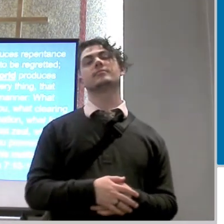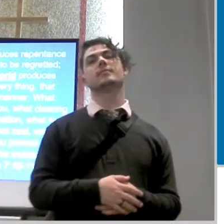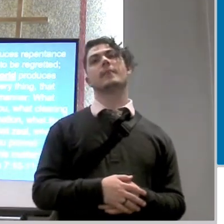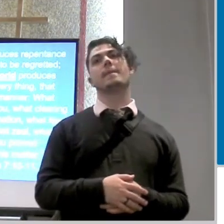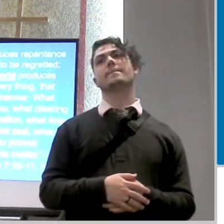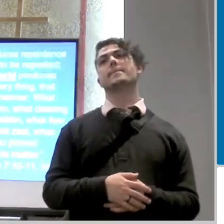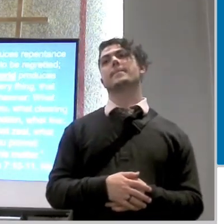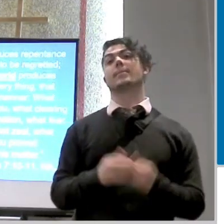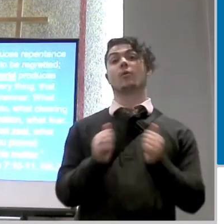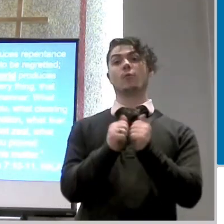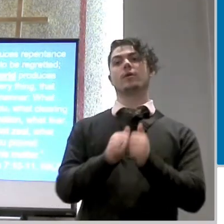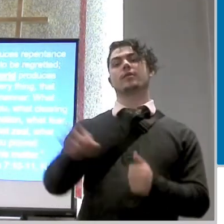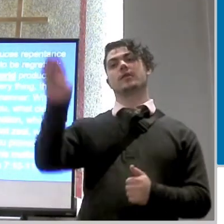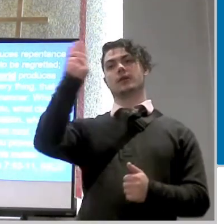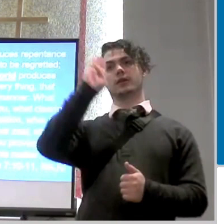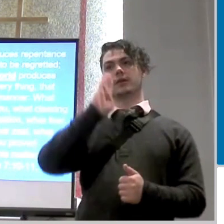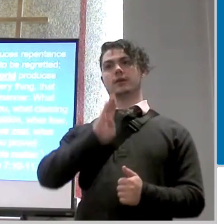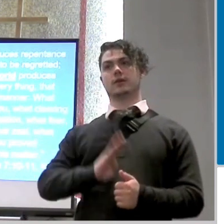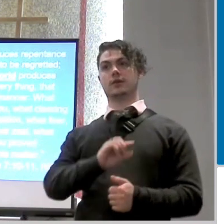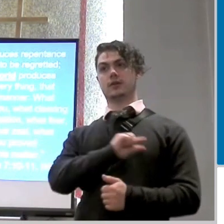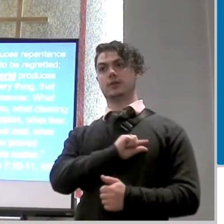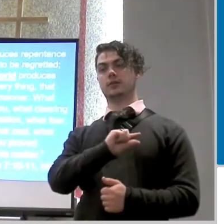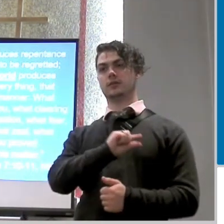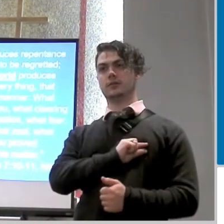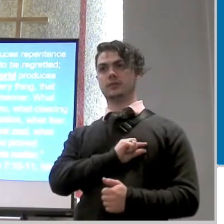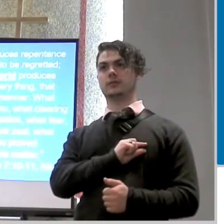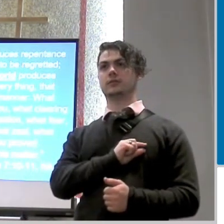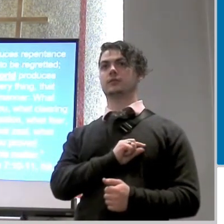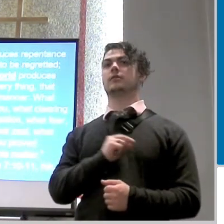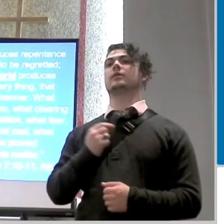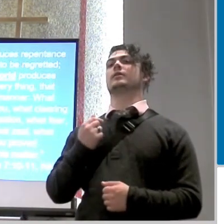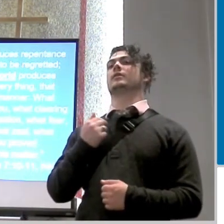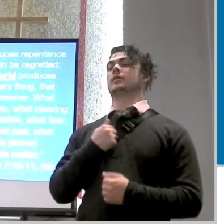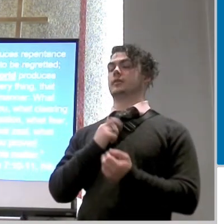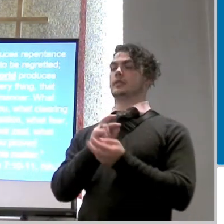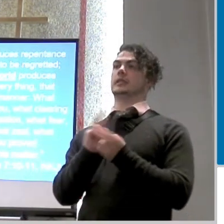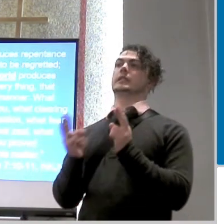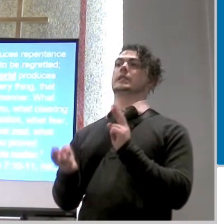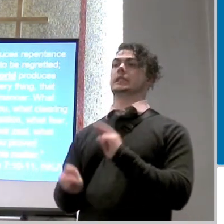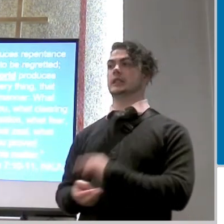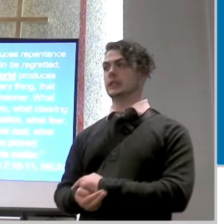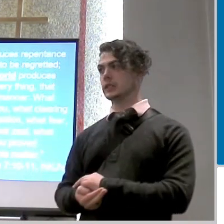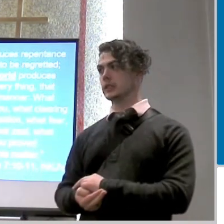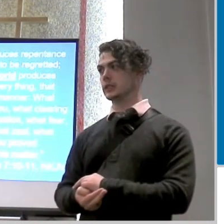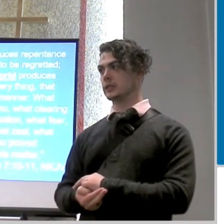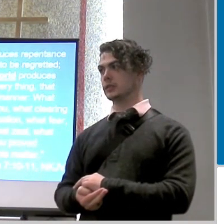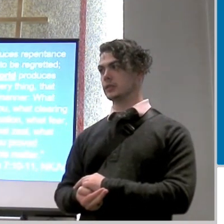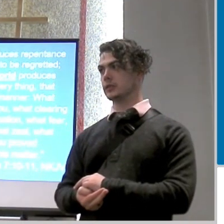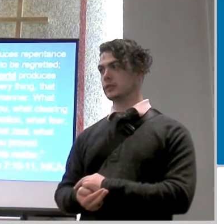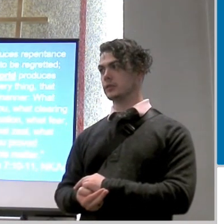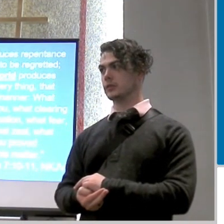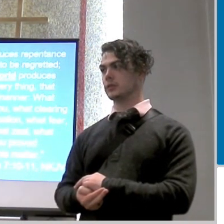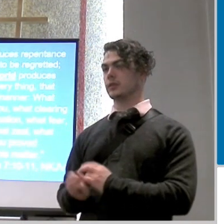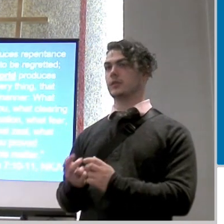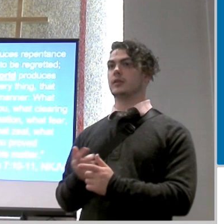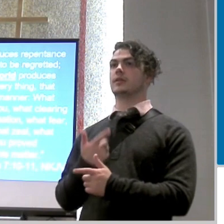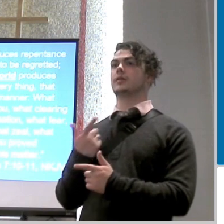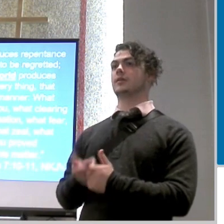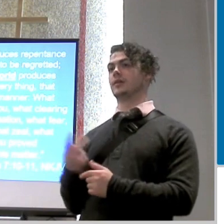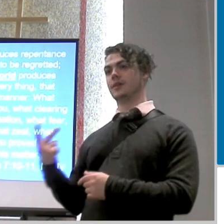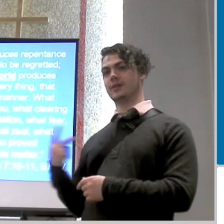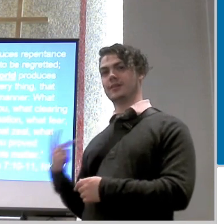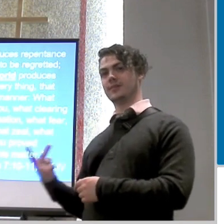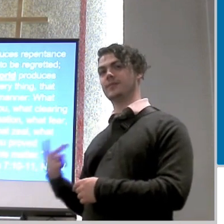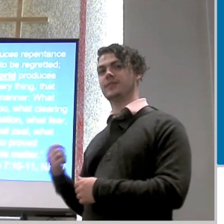and and repented to this person and we made amends i think for the rest of that day we were both apologetic to each other